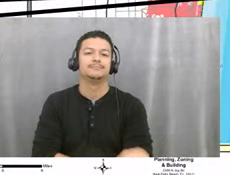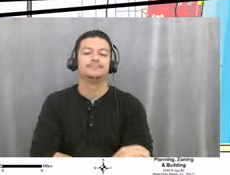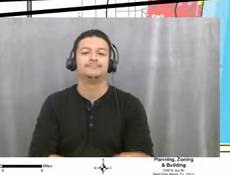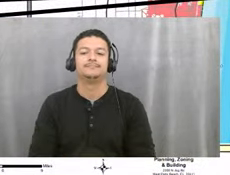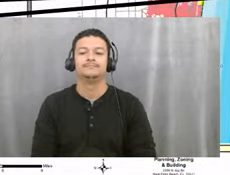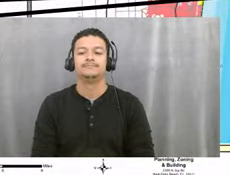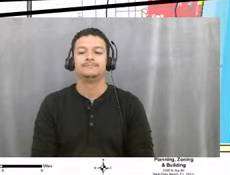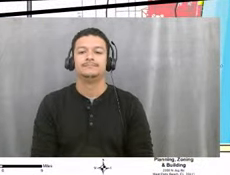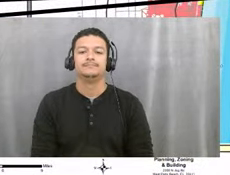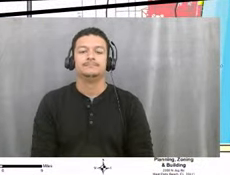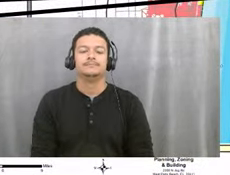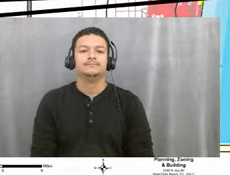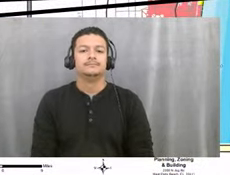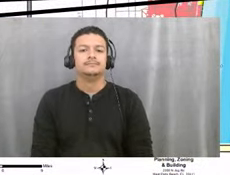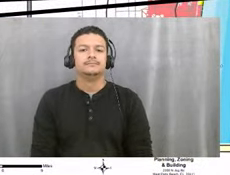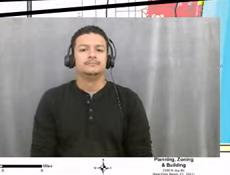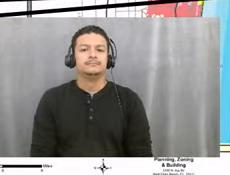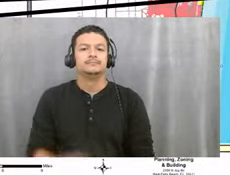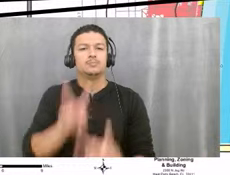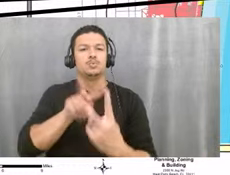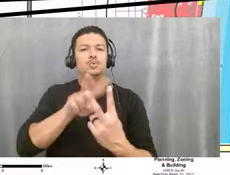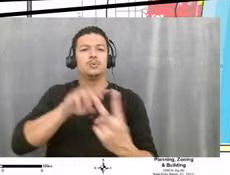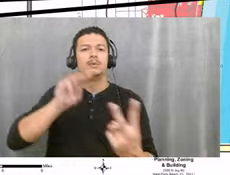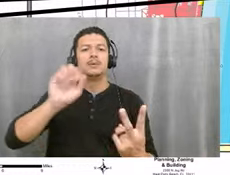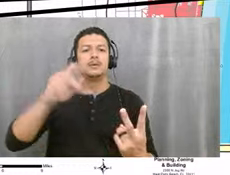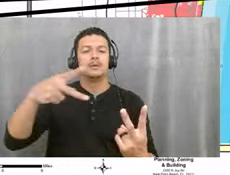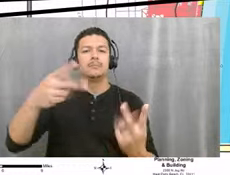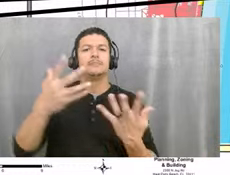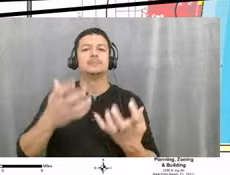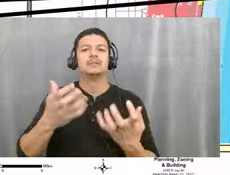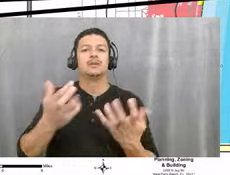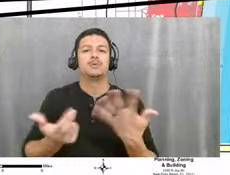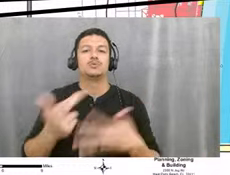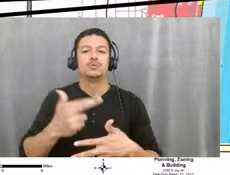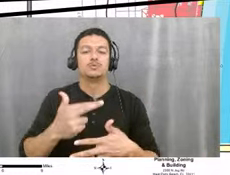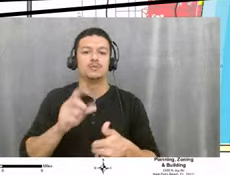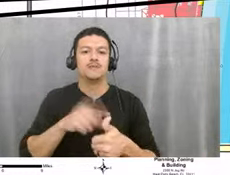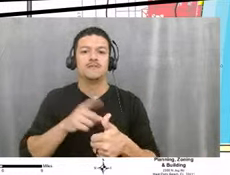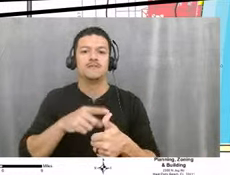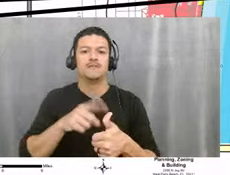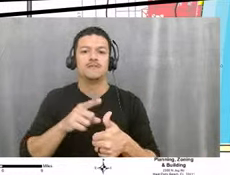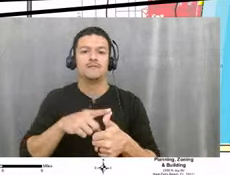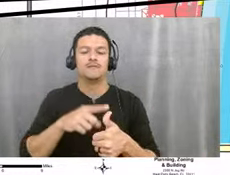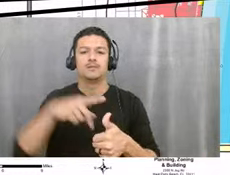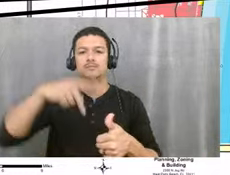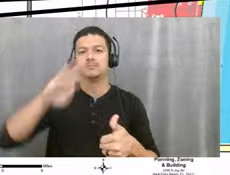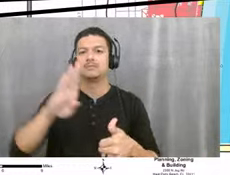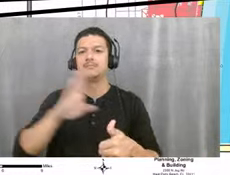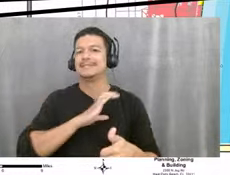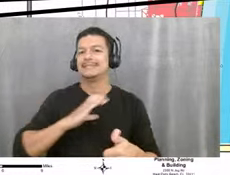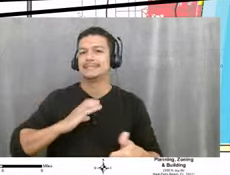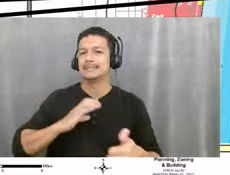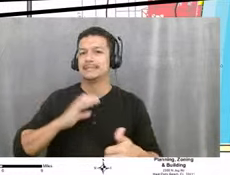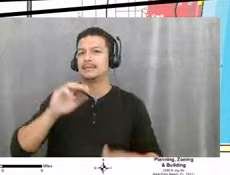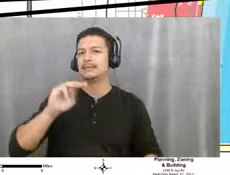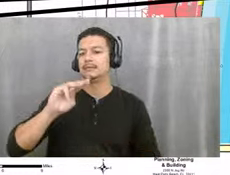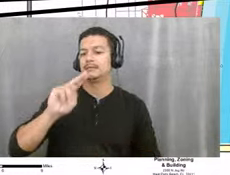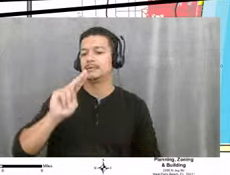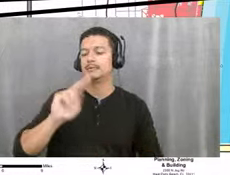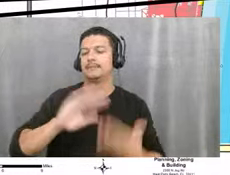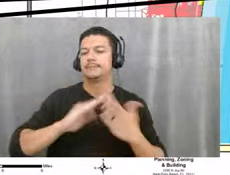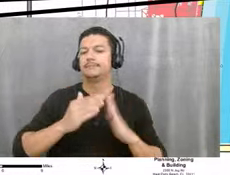So a couple of maps I wanted to review. First, this is the Palm Beach County municipal annexation area map.